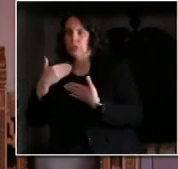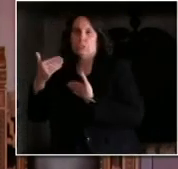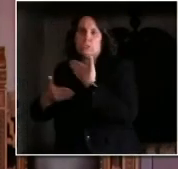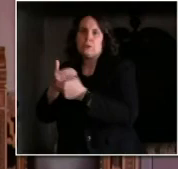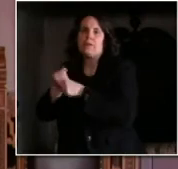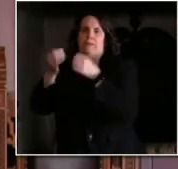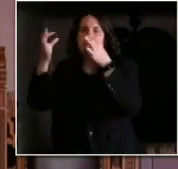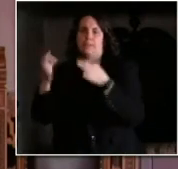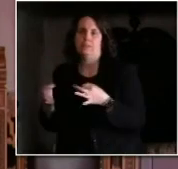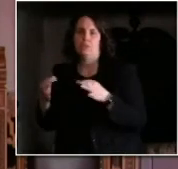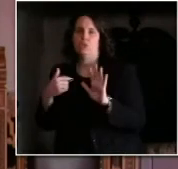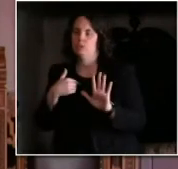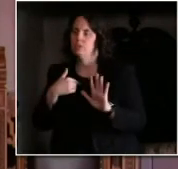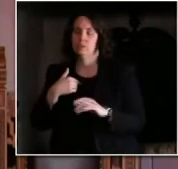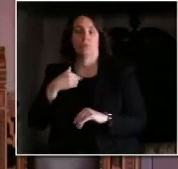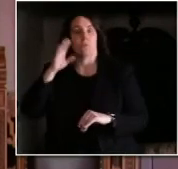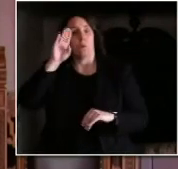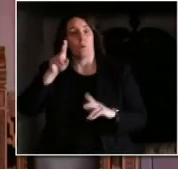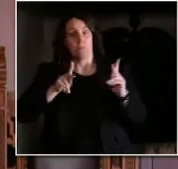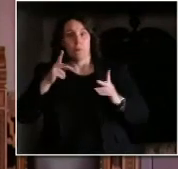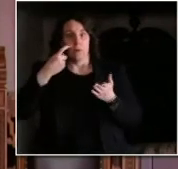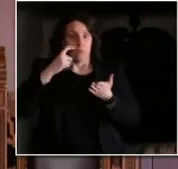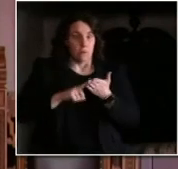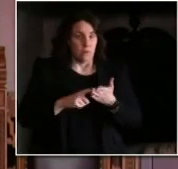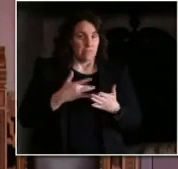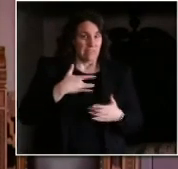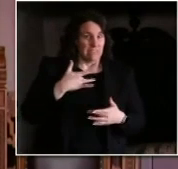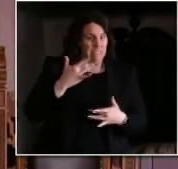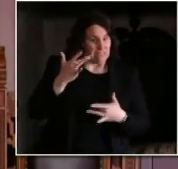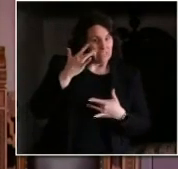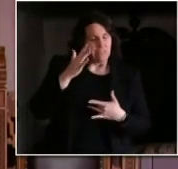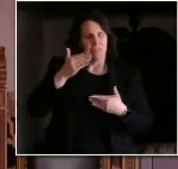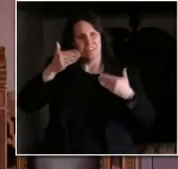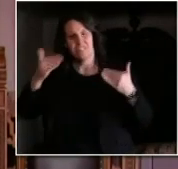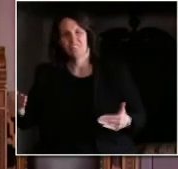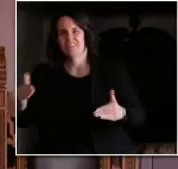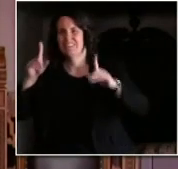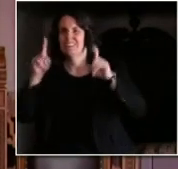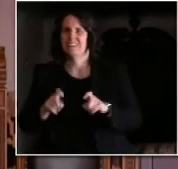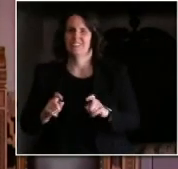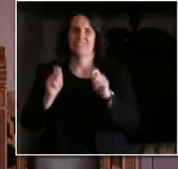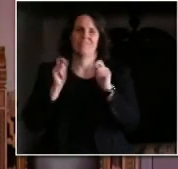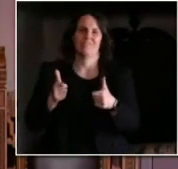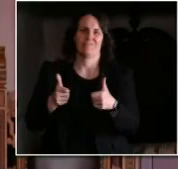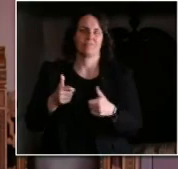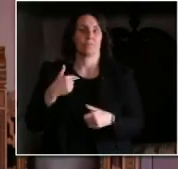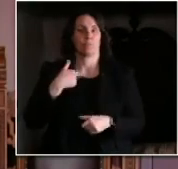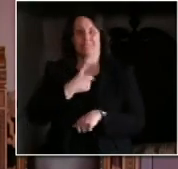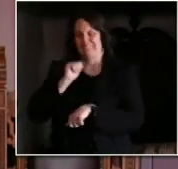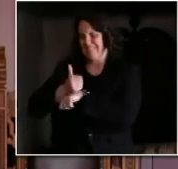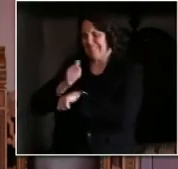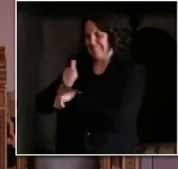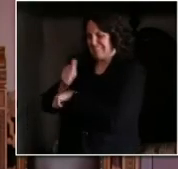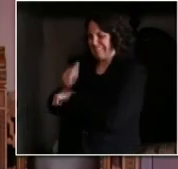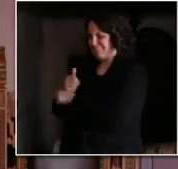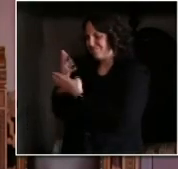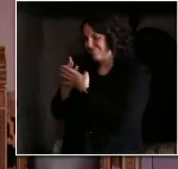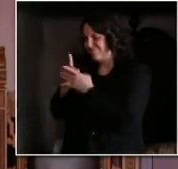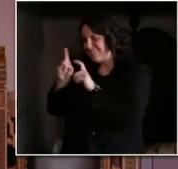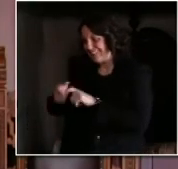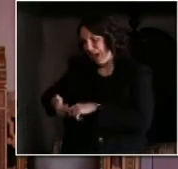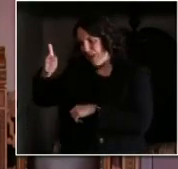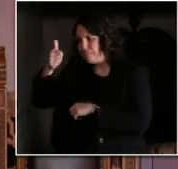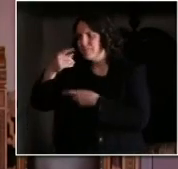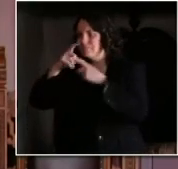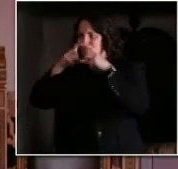and the contact tracing is in place. So a lot of the things that the governors have talked about in these numbers